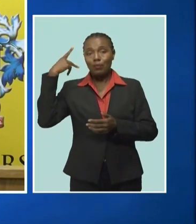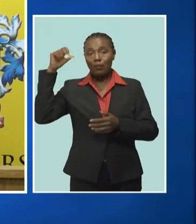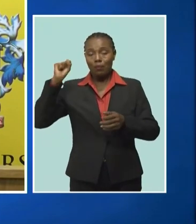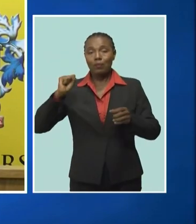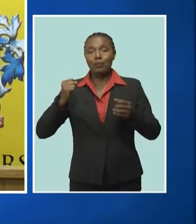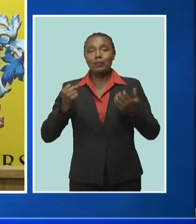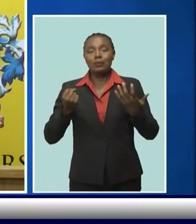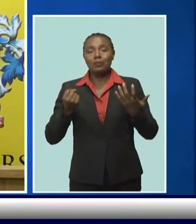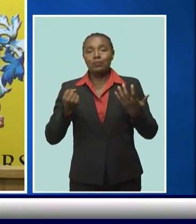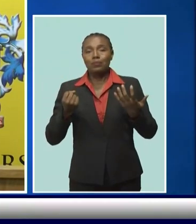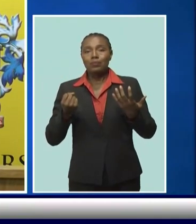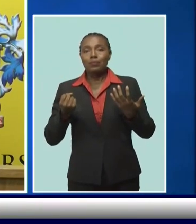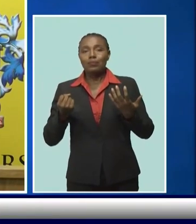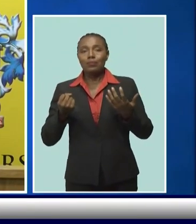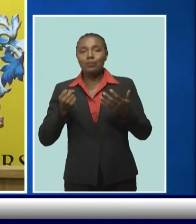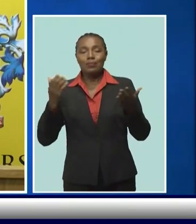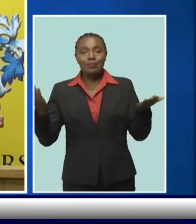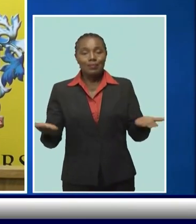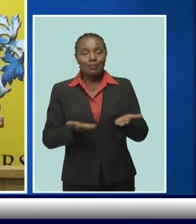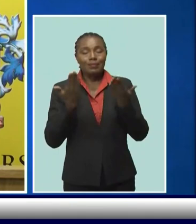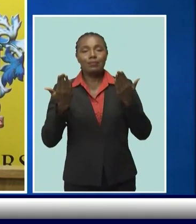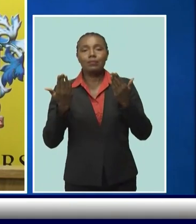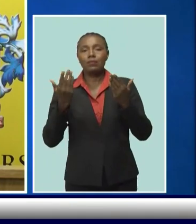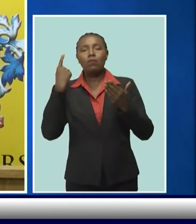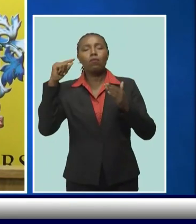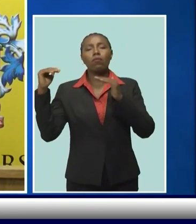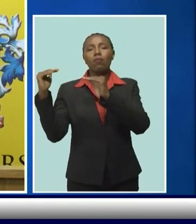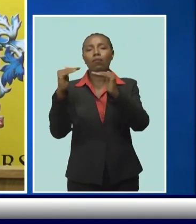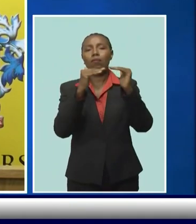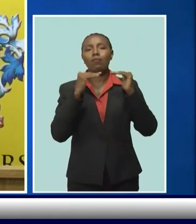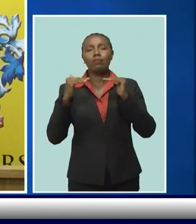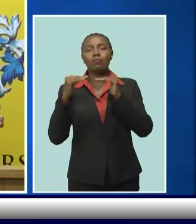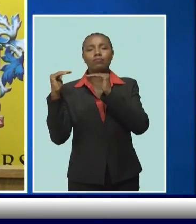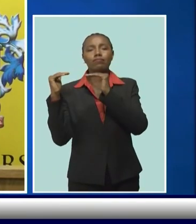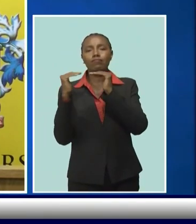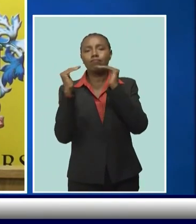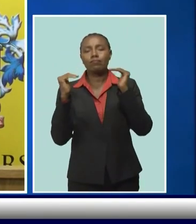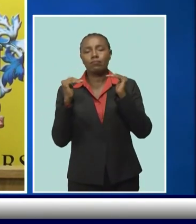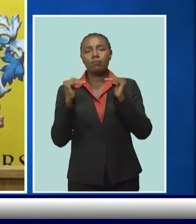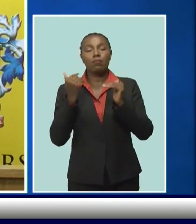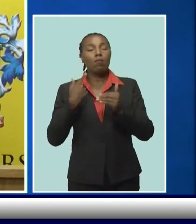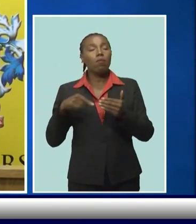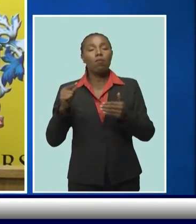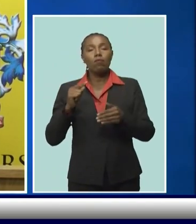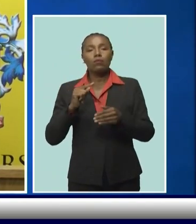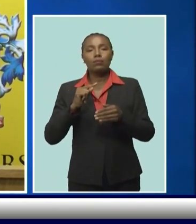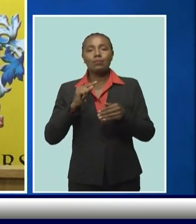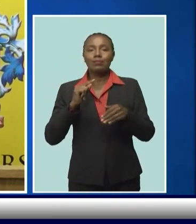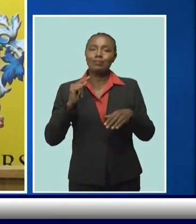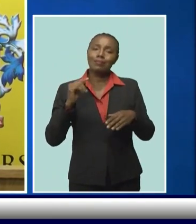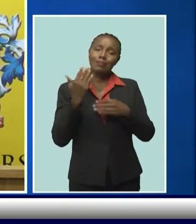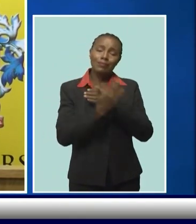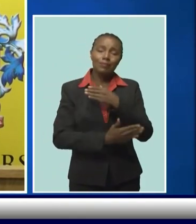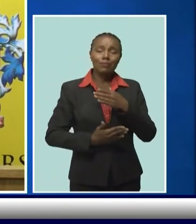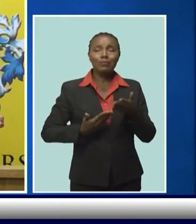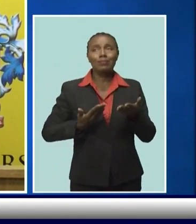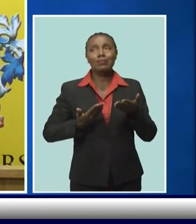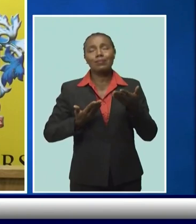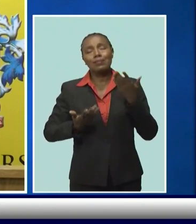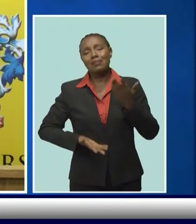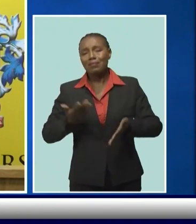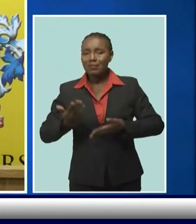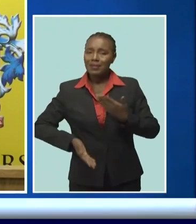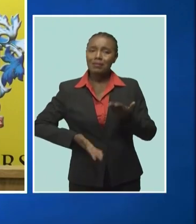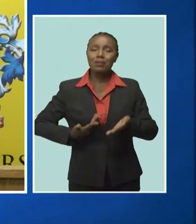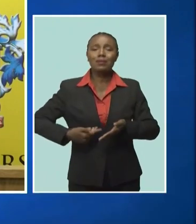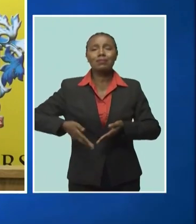fair and just and it's something that our country should have done probably and we